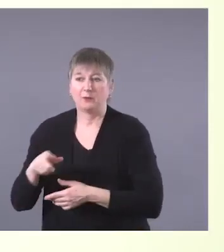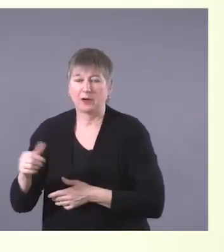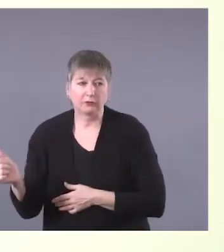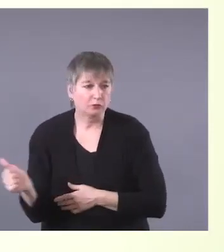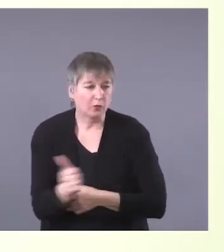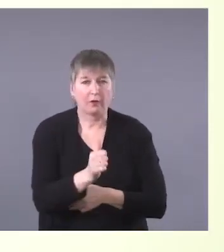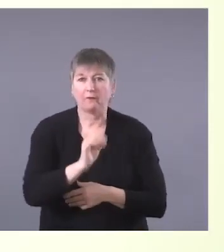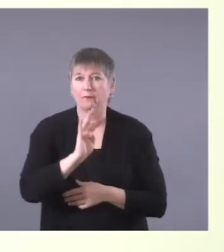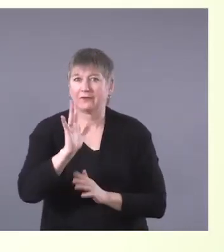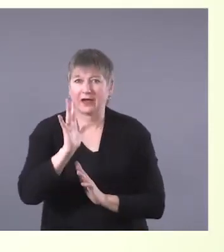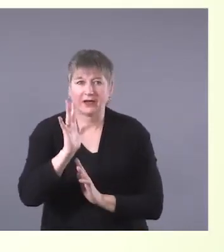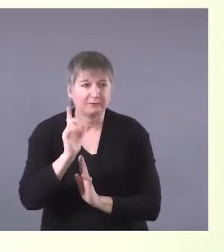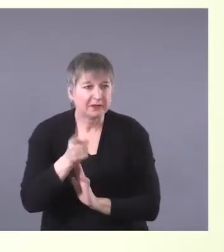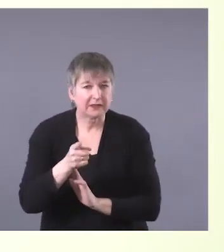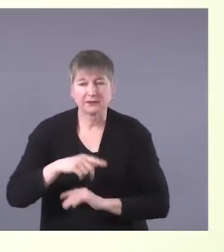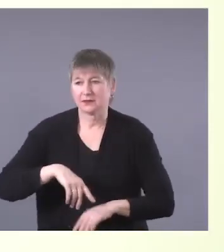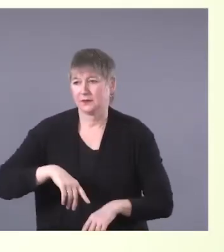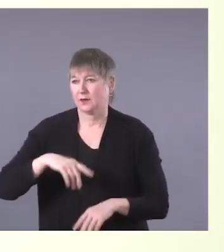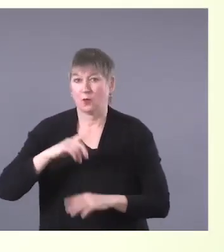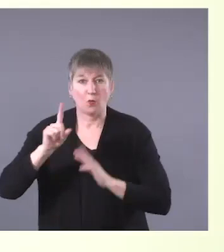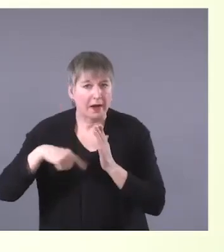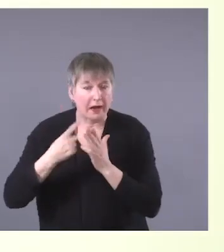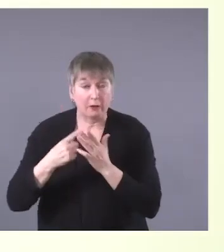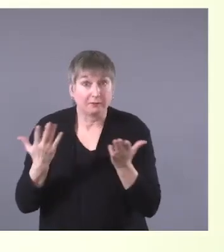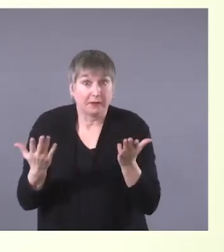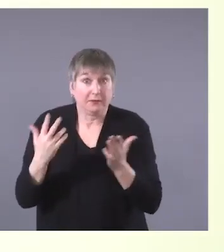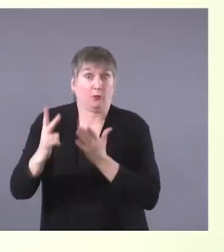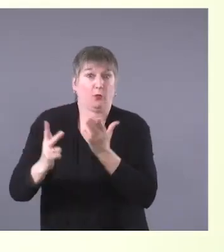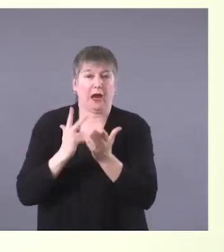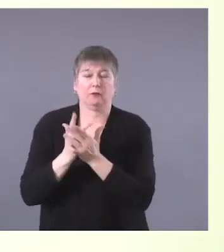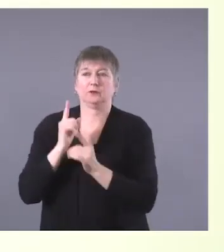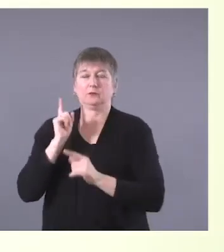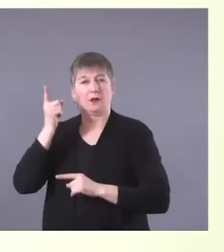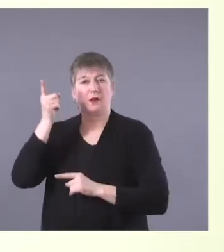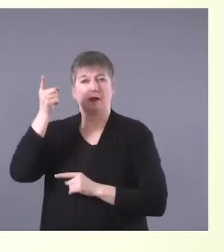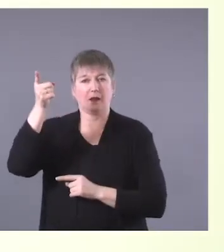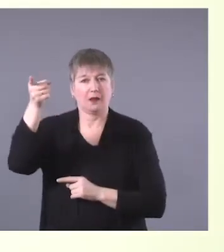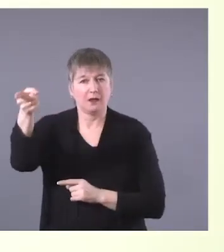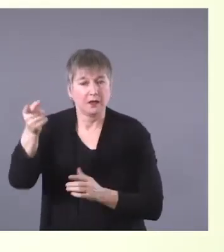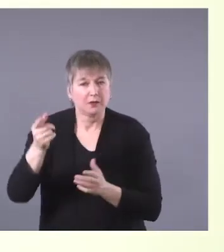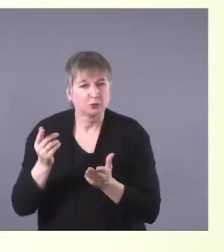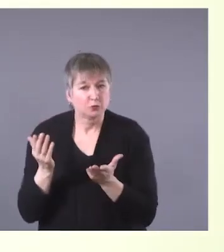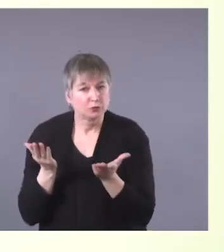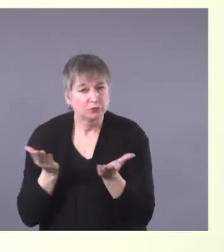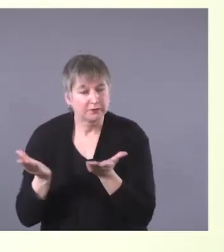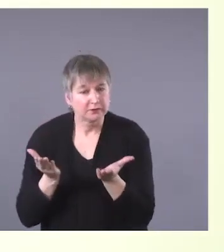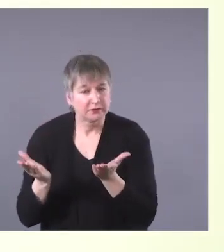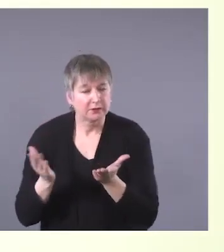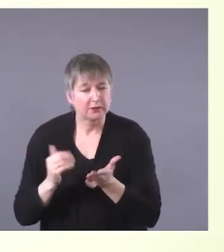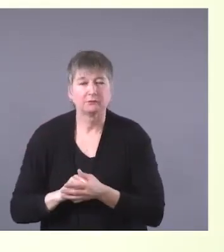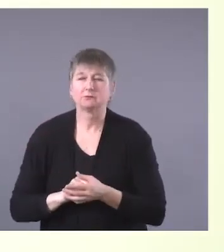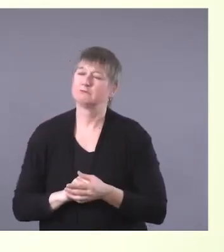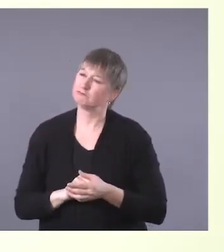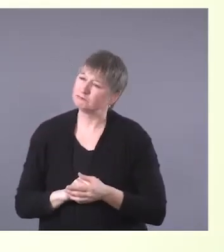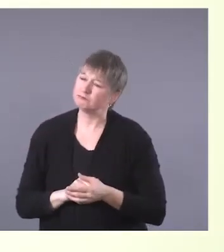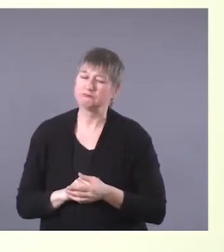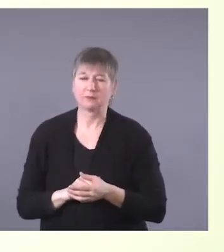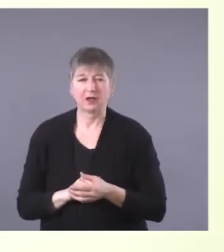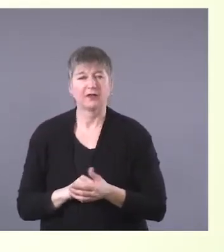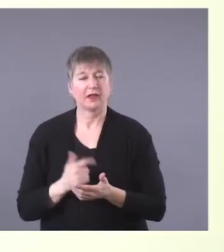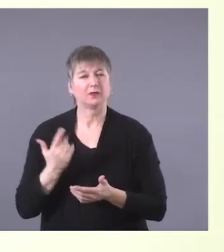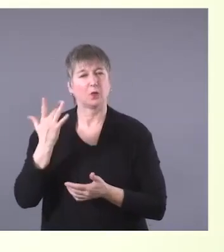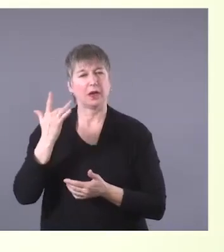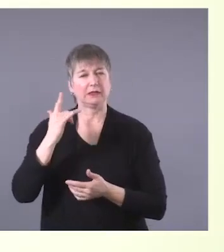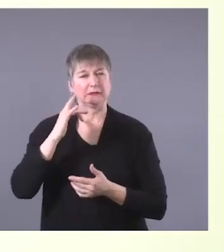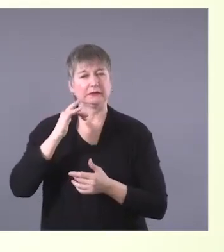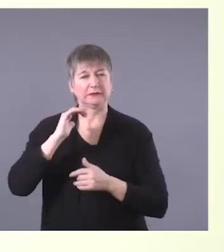or maybe up to three hours in order to get to services, which became my strong motivation to create